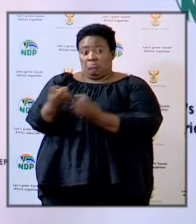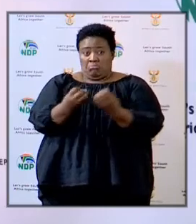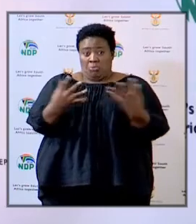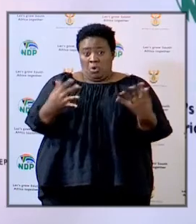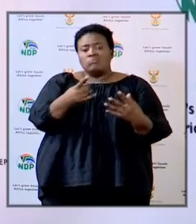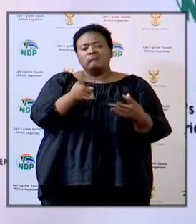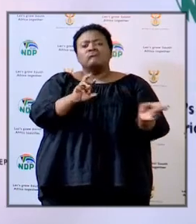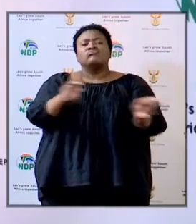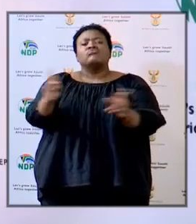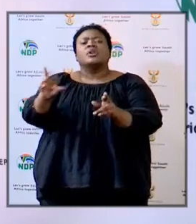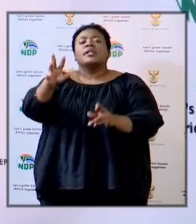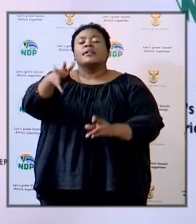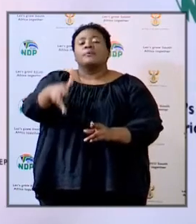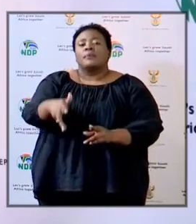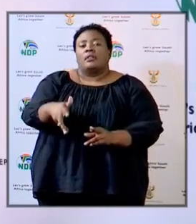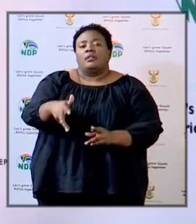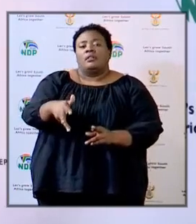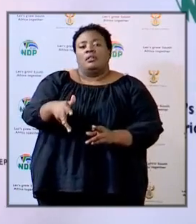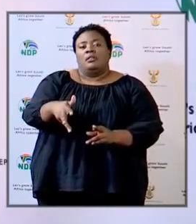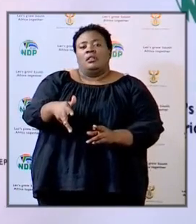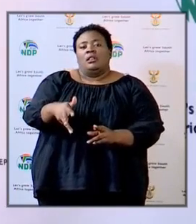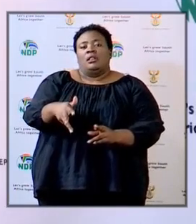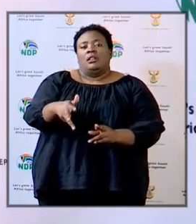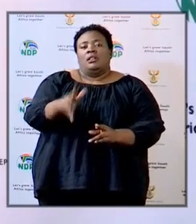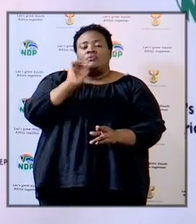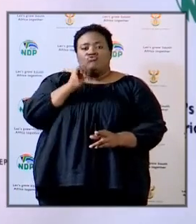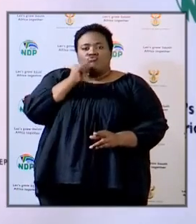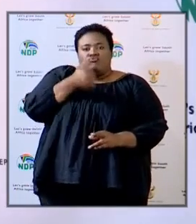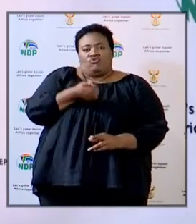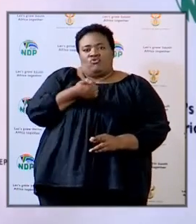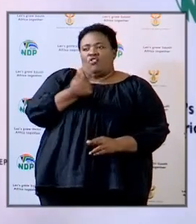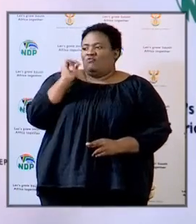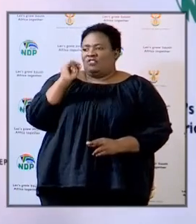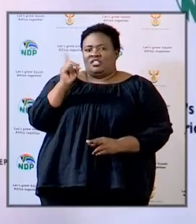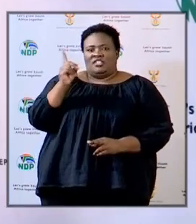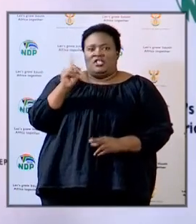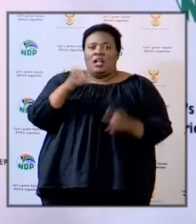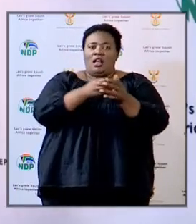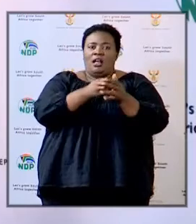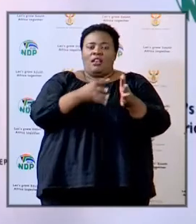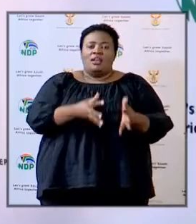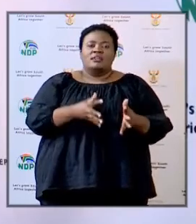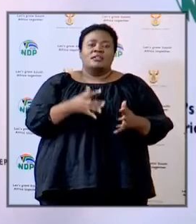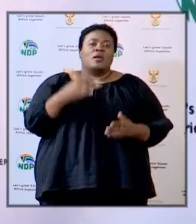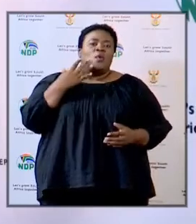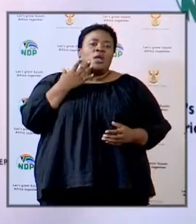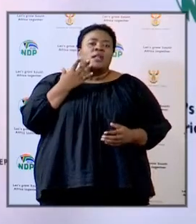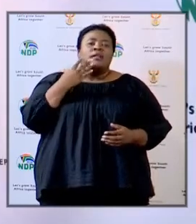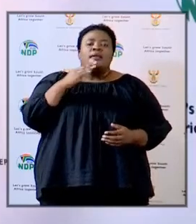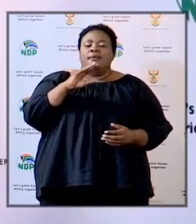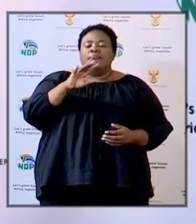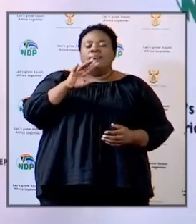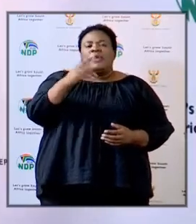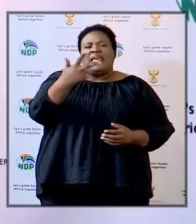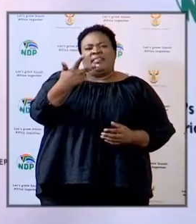will actually be ready to receive the teachers and the learners on the 8th of June,